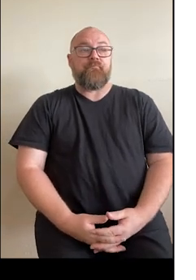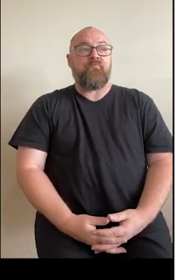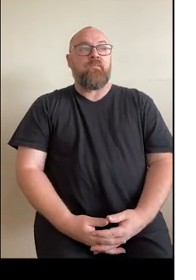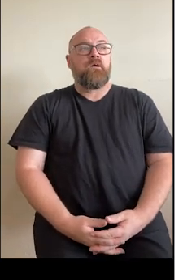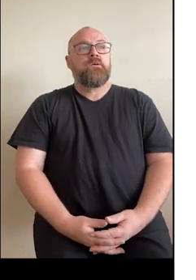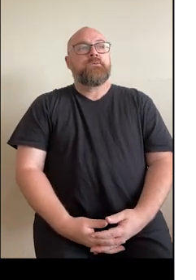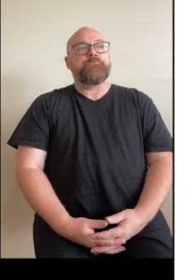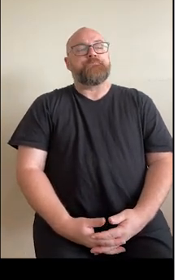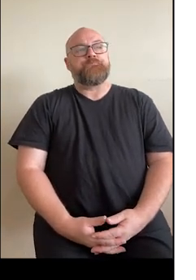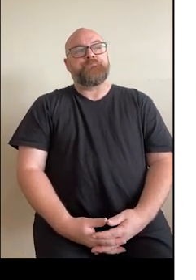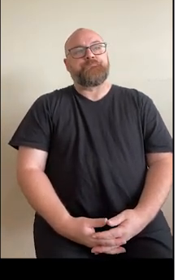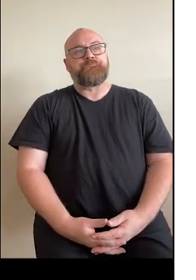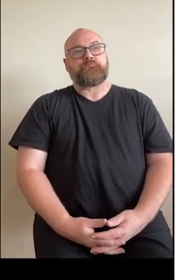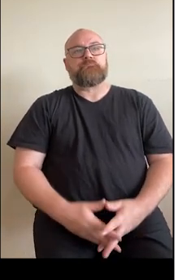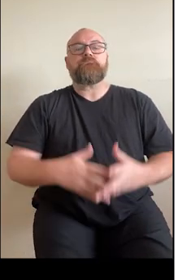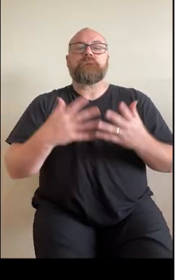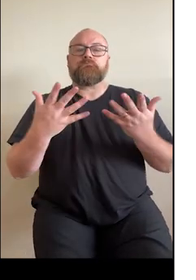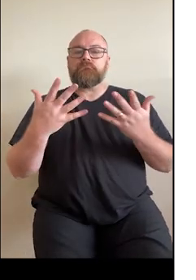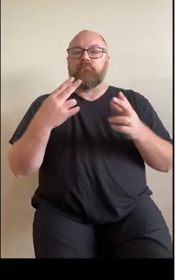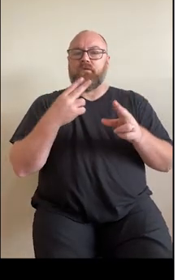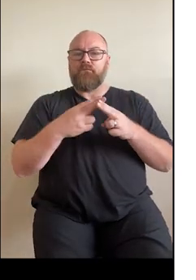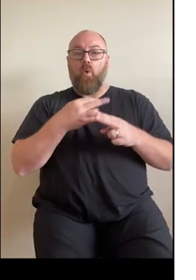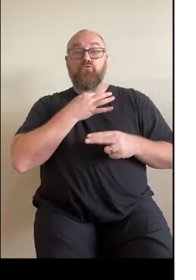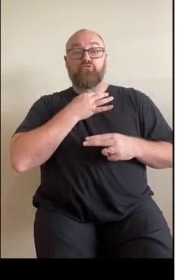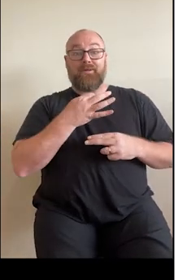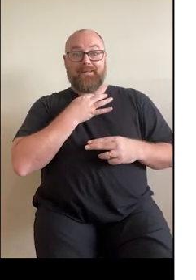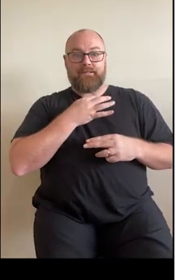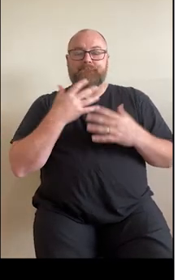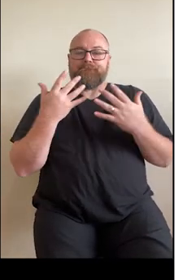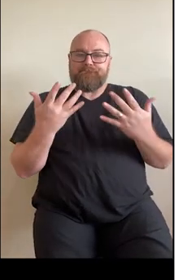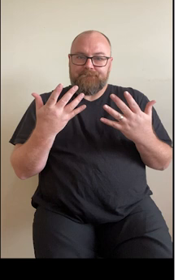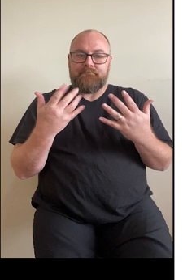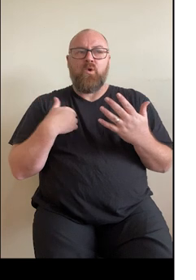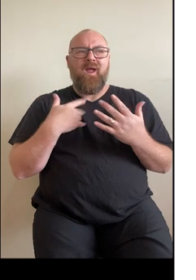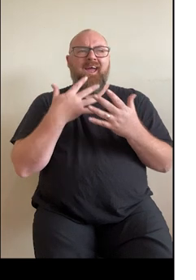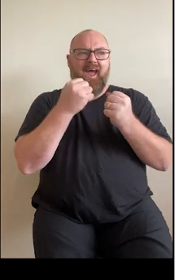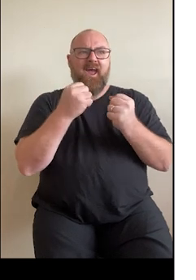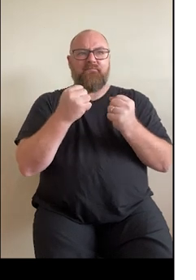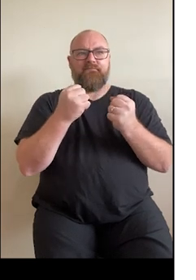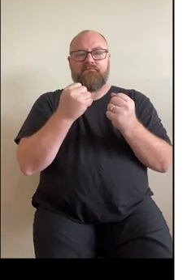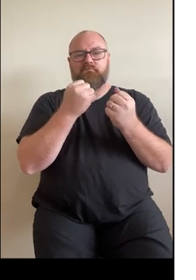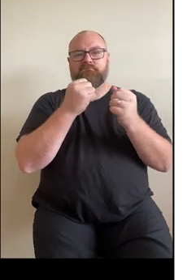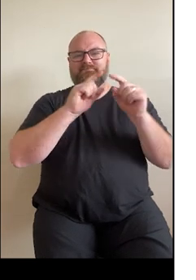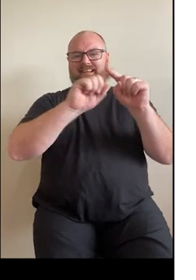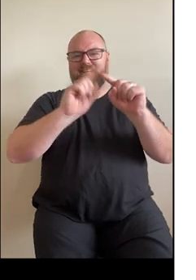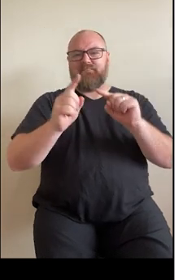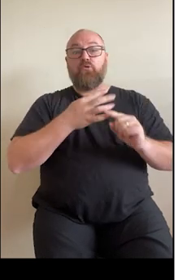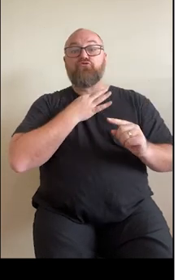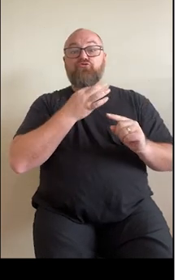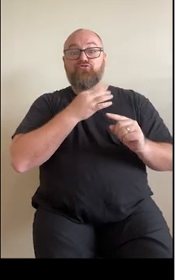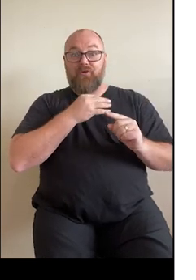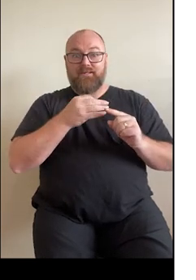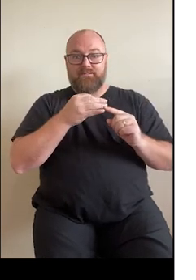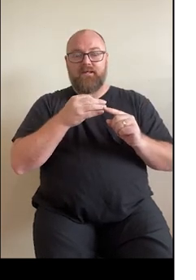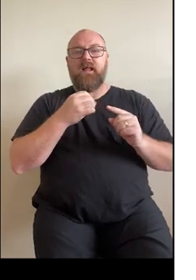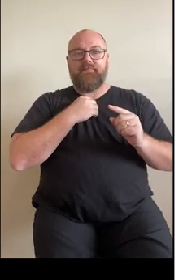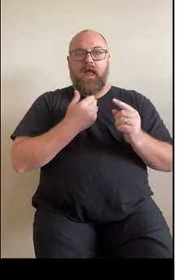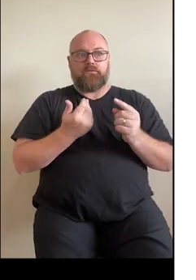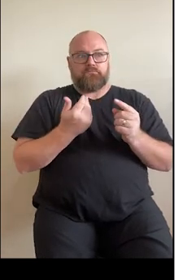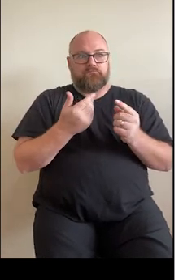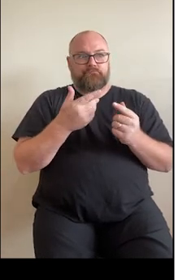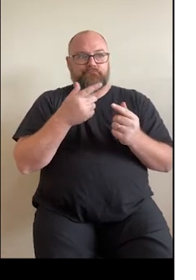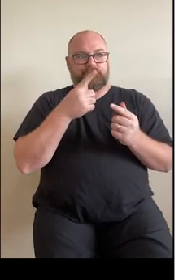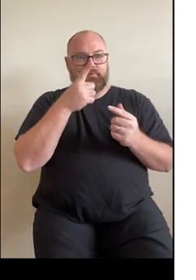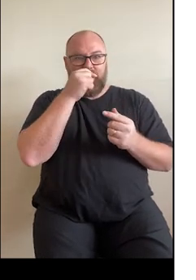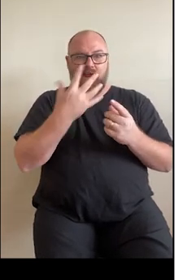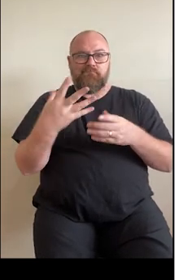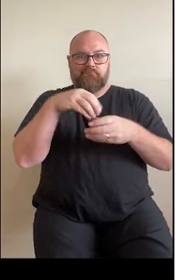So risk factors, there are a number of risk factors that combine to increase your chances of having a heart attack or stroke and